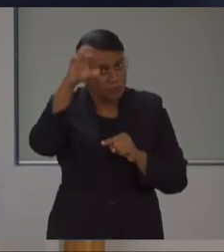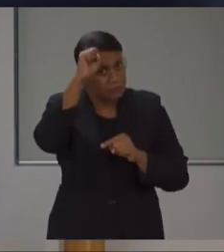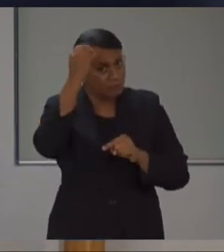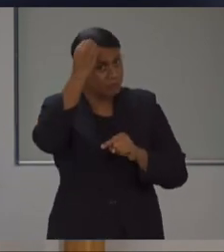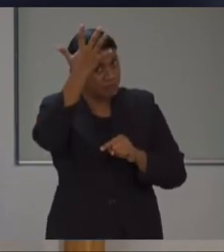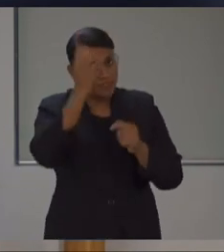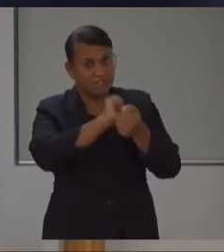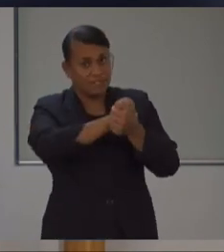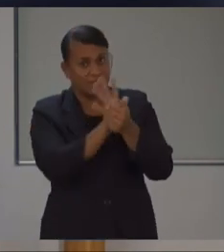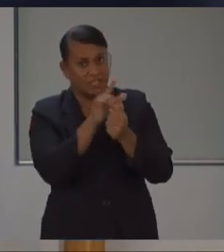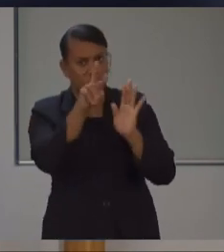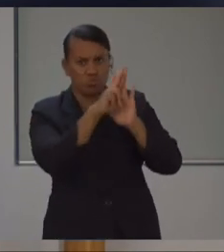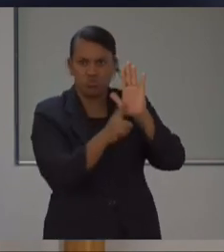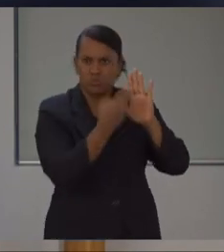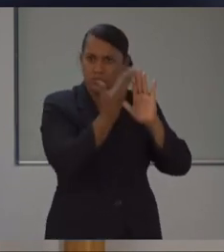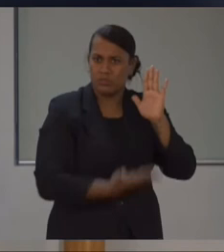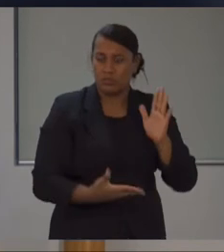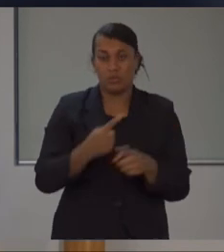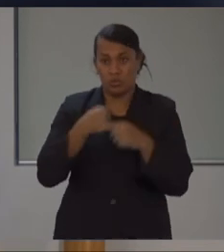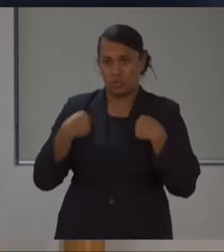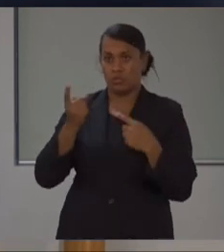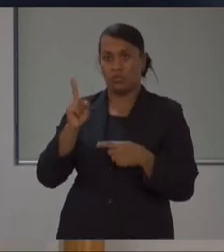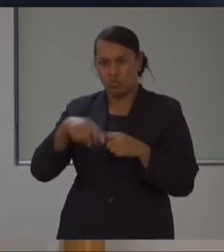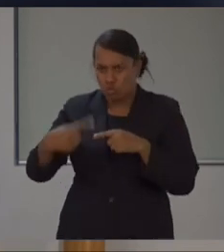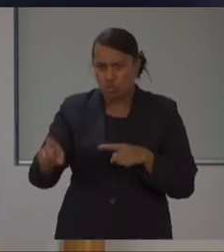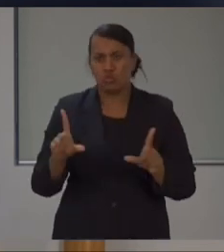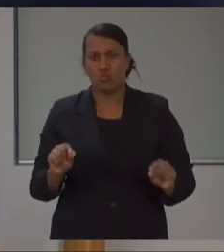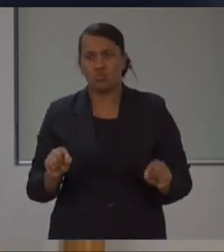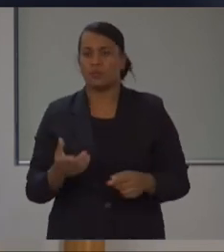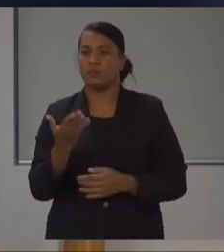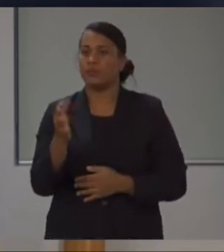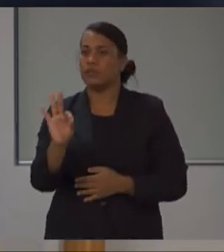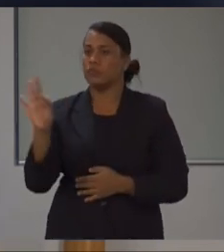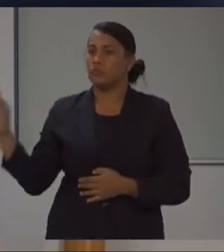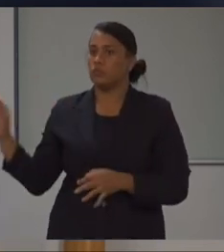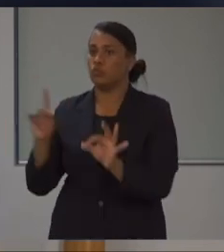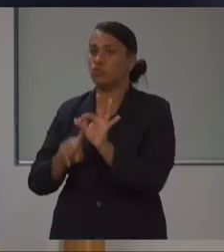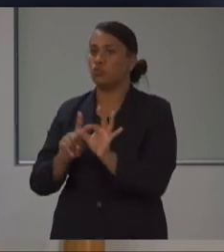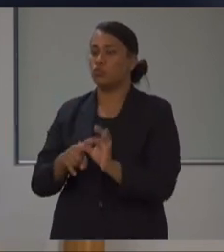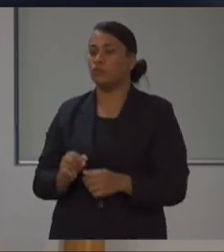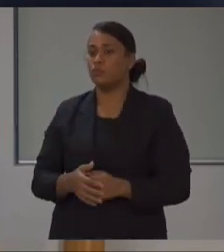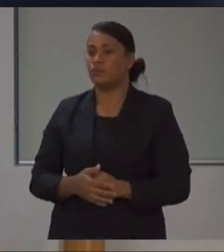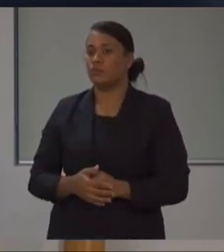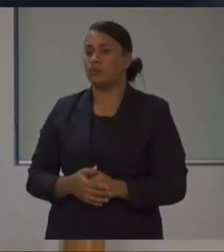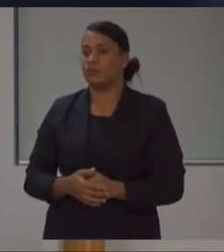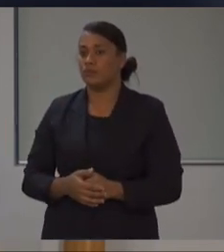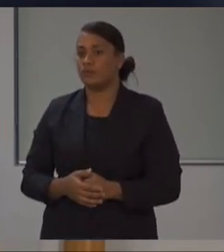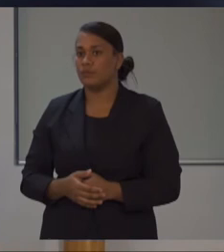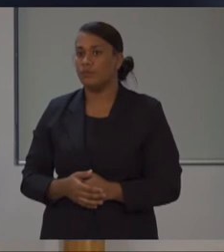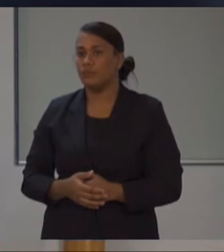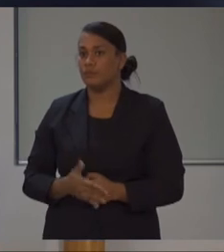That is an important part. We must continue to do it. Semi, Fiji Village. Sir, you talked about everyone